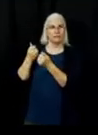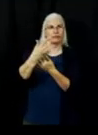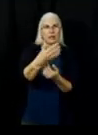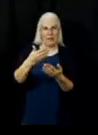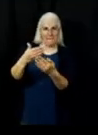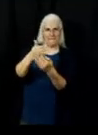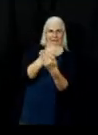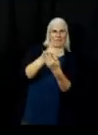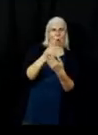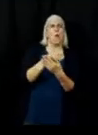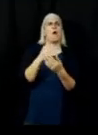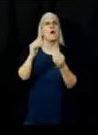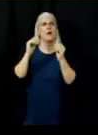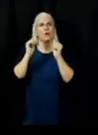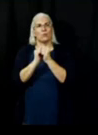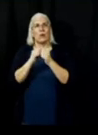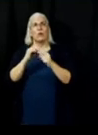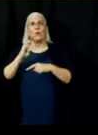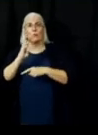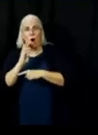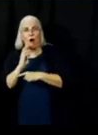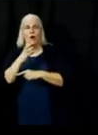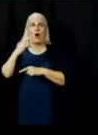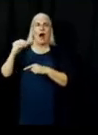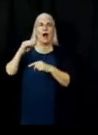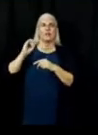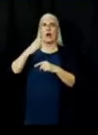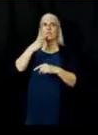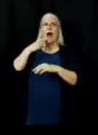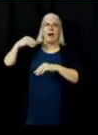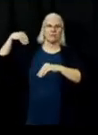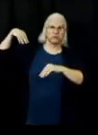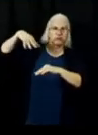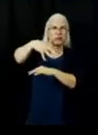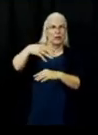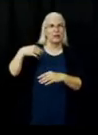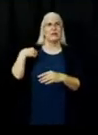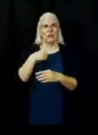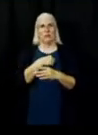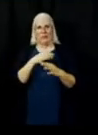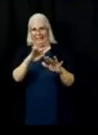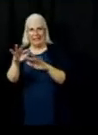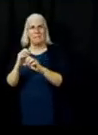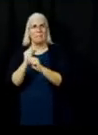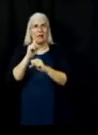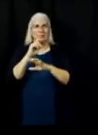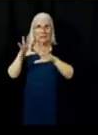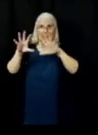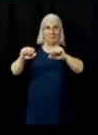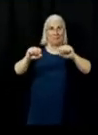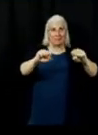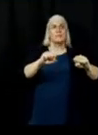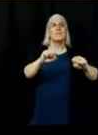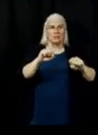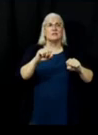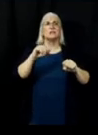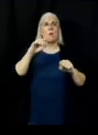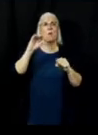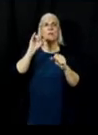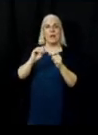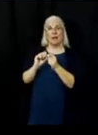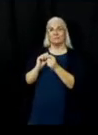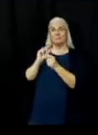water tenders. Okay, that's a lot of retardant. Pre-treating the green side of the road to make sure that ember cast and spot fires are resistant